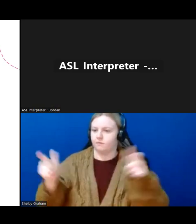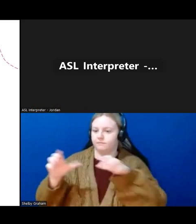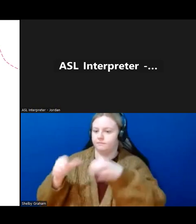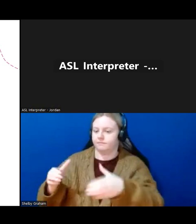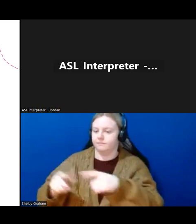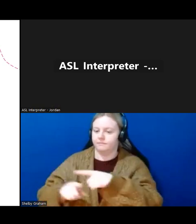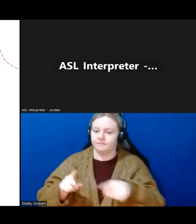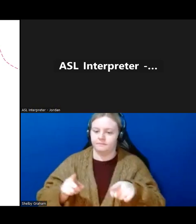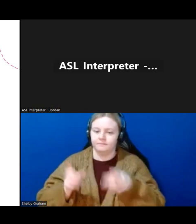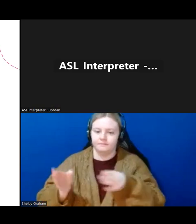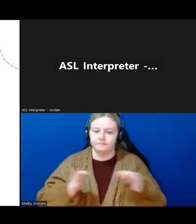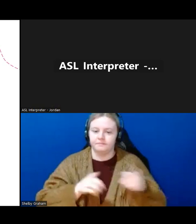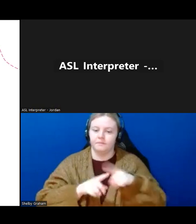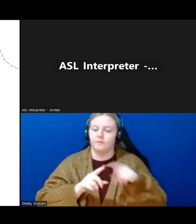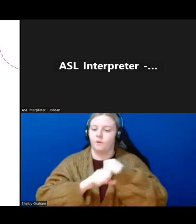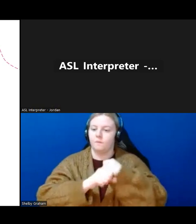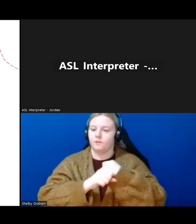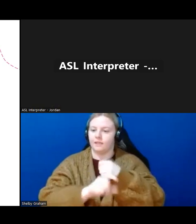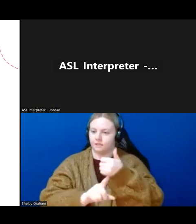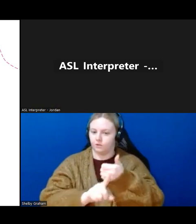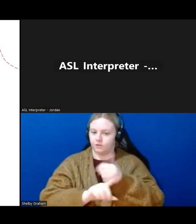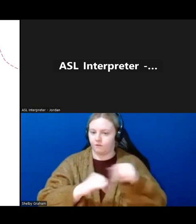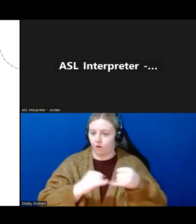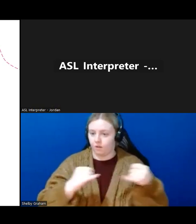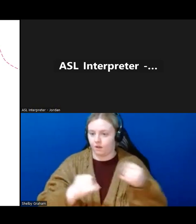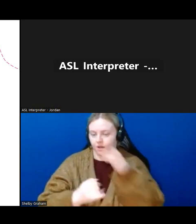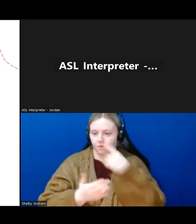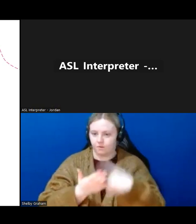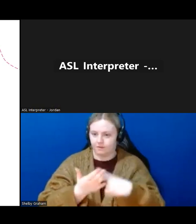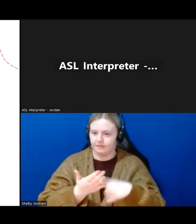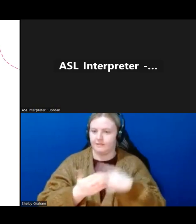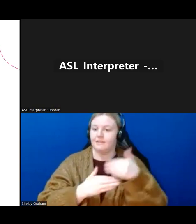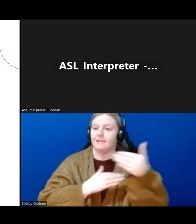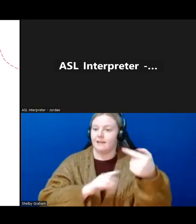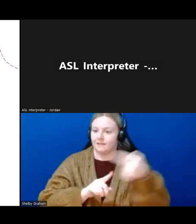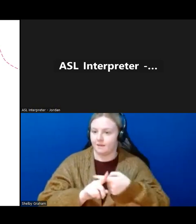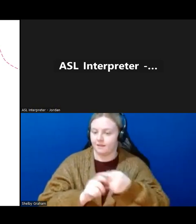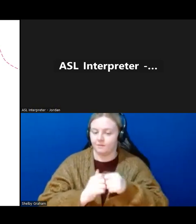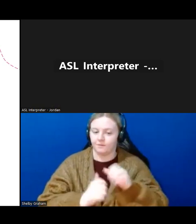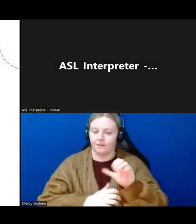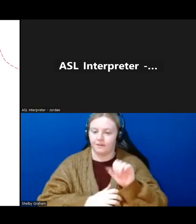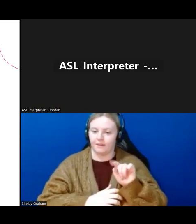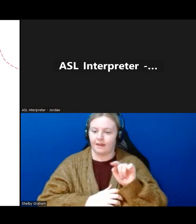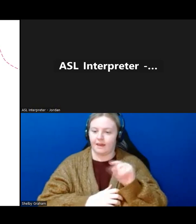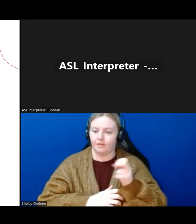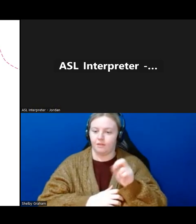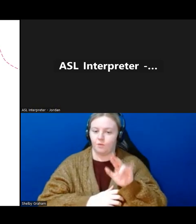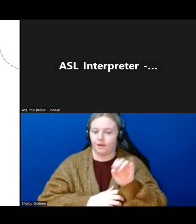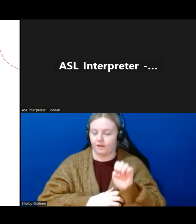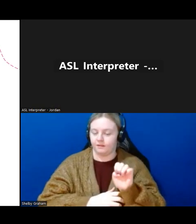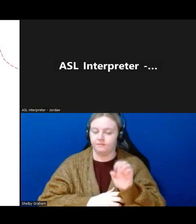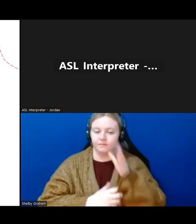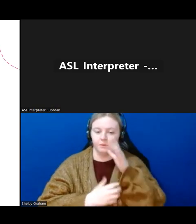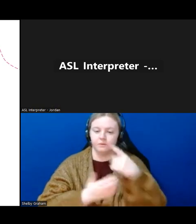popular ones is Protecting Yourself Online, which we'll be doing with Catherine next month. And that'll give you like tips on